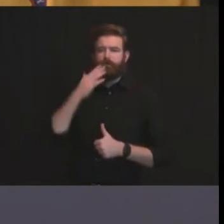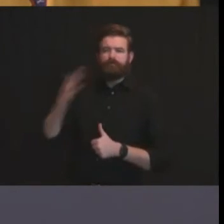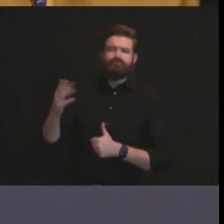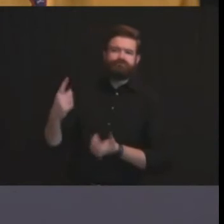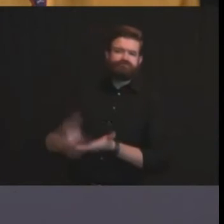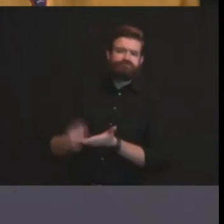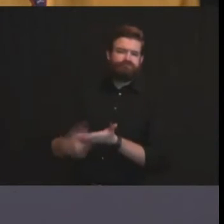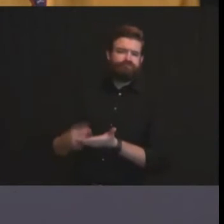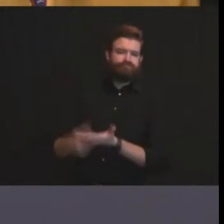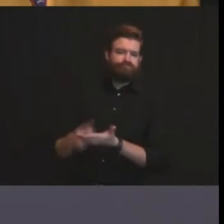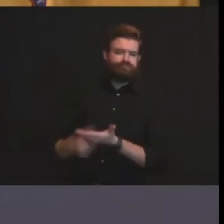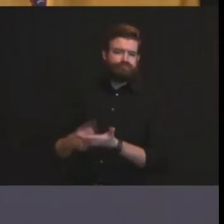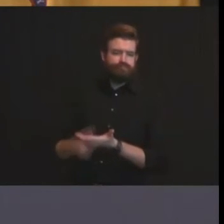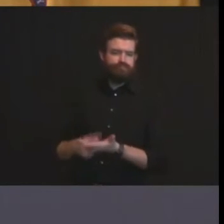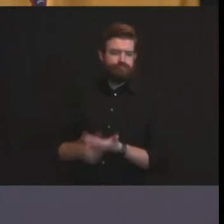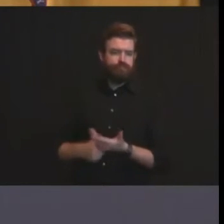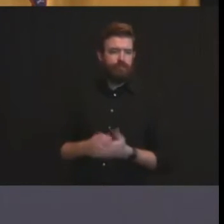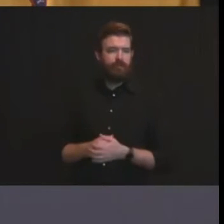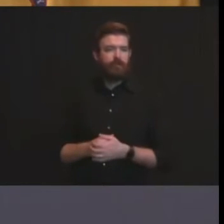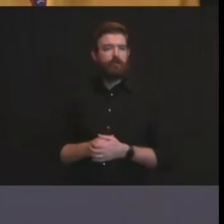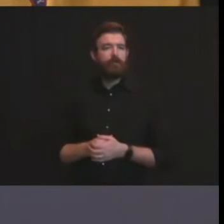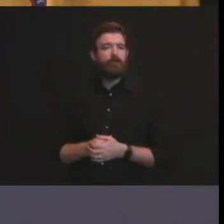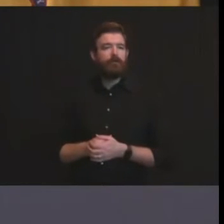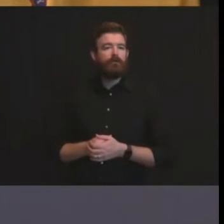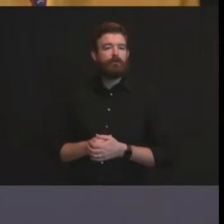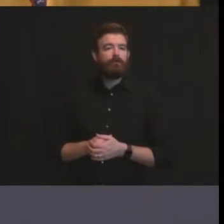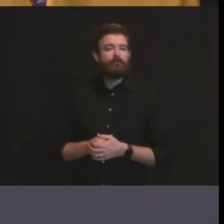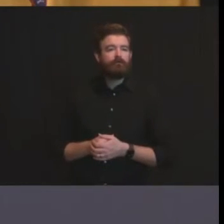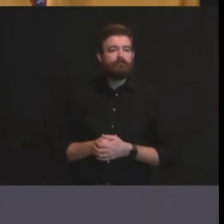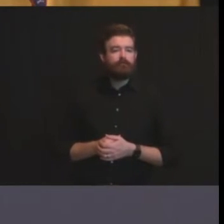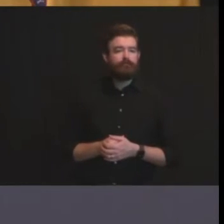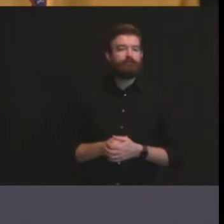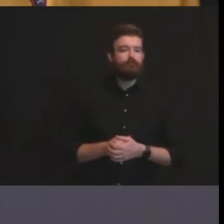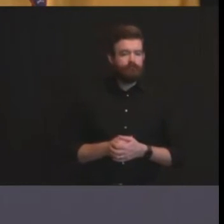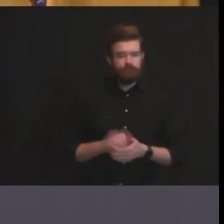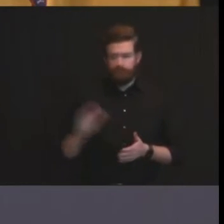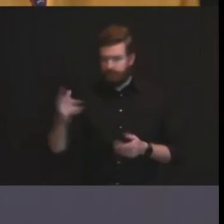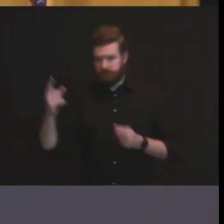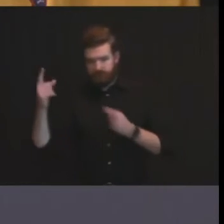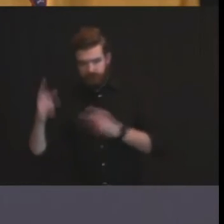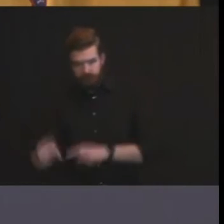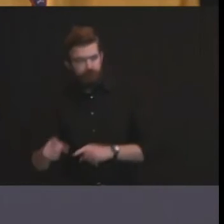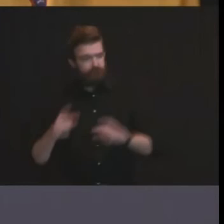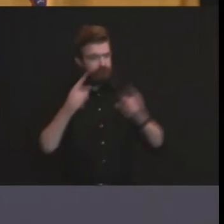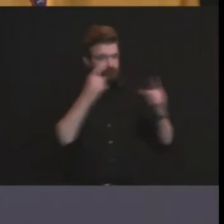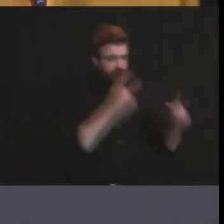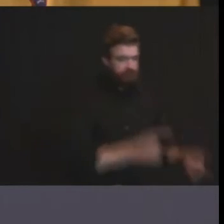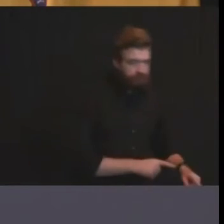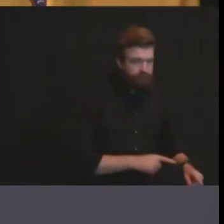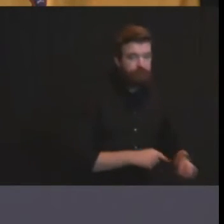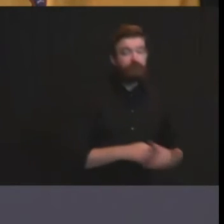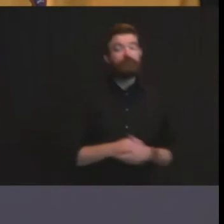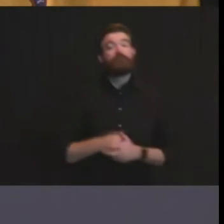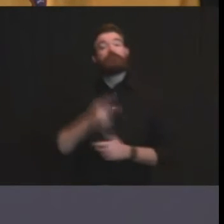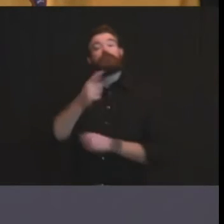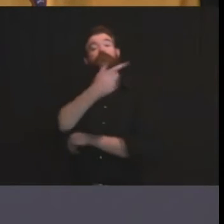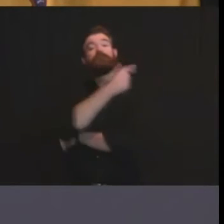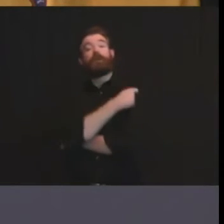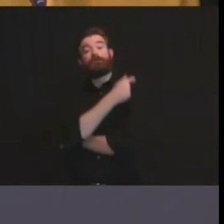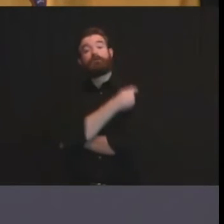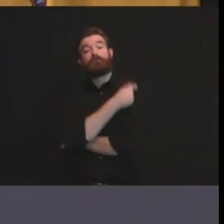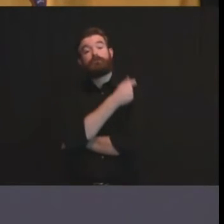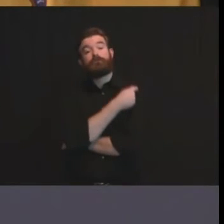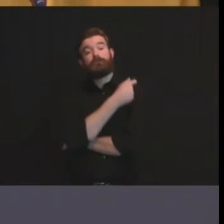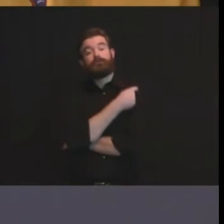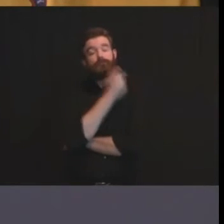fair amount of common consensus on some stuff including timing on vaccines and the development there is literally no link between